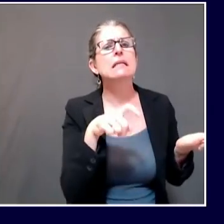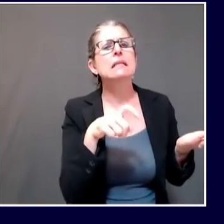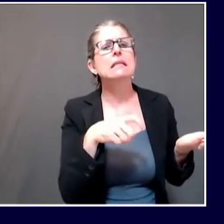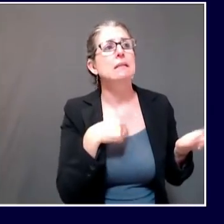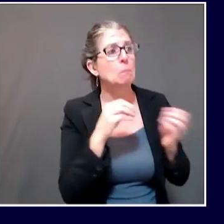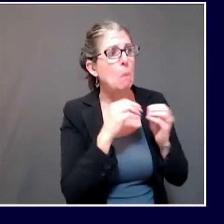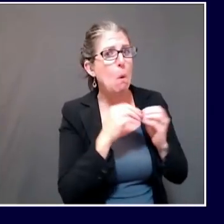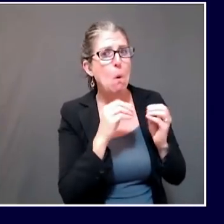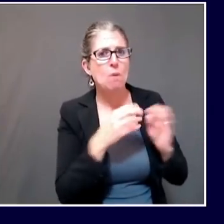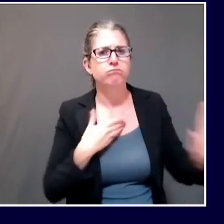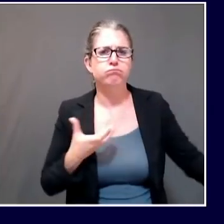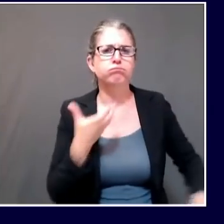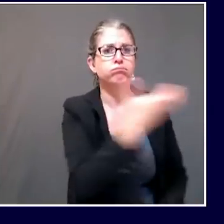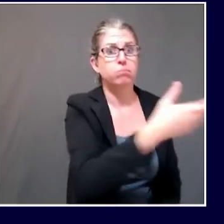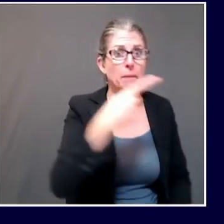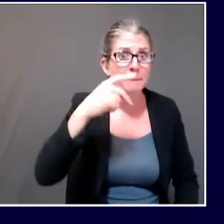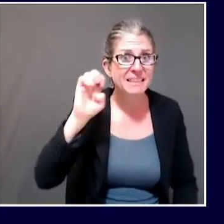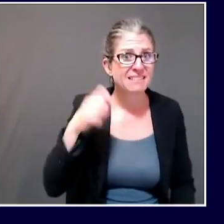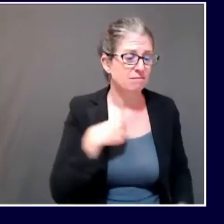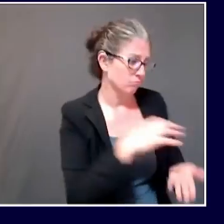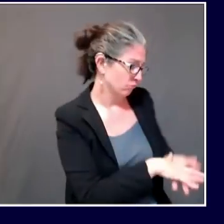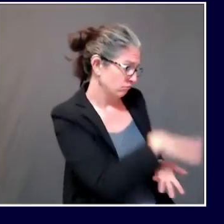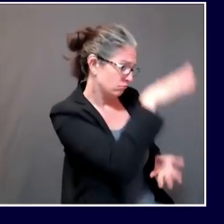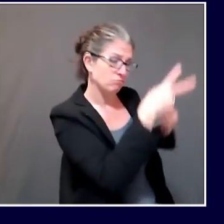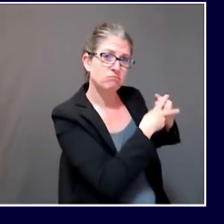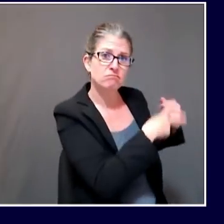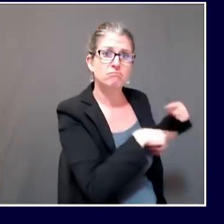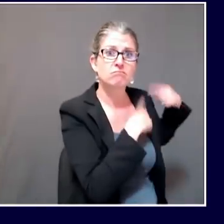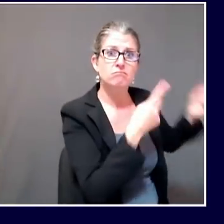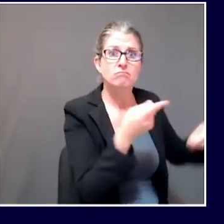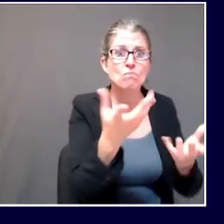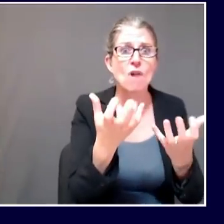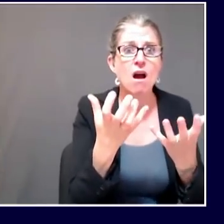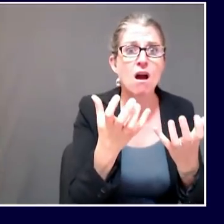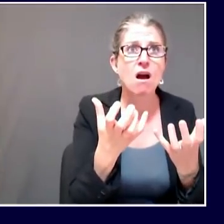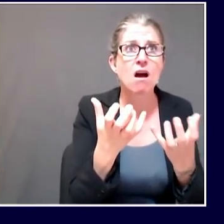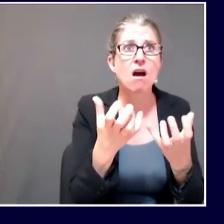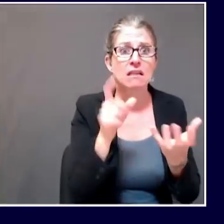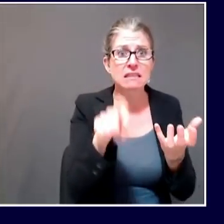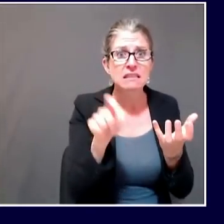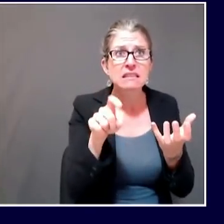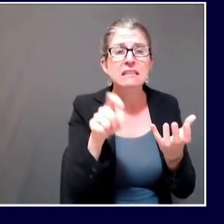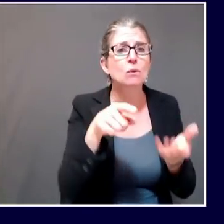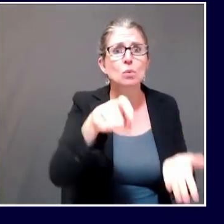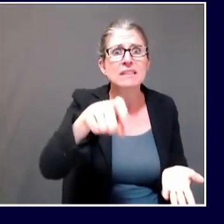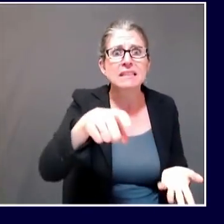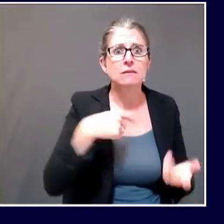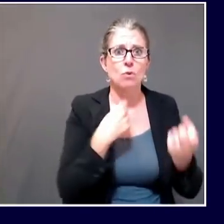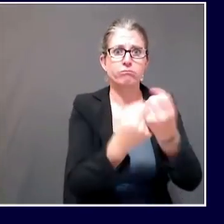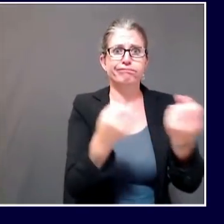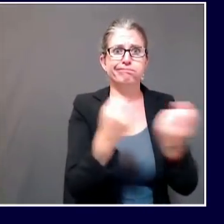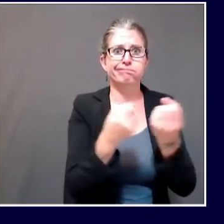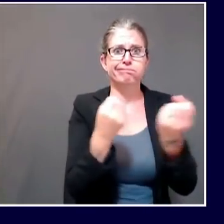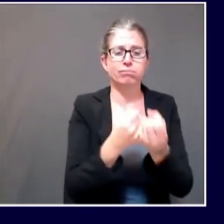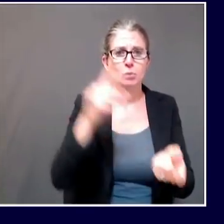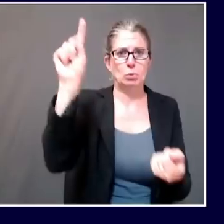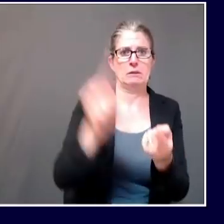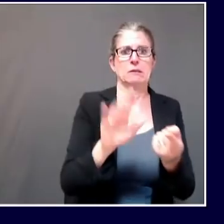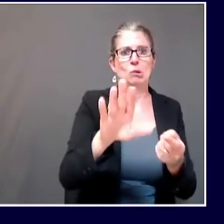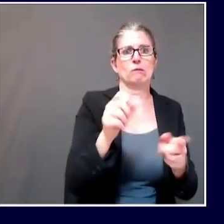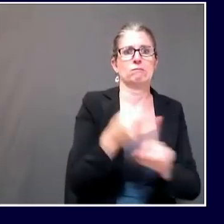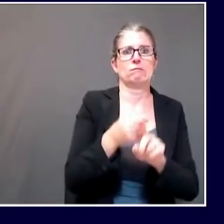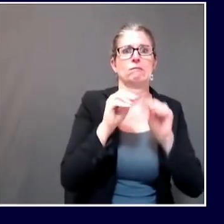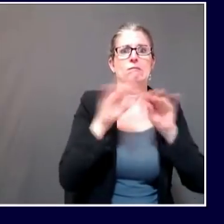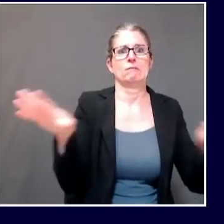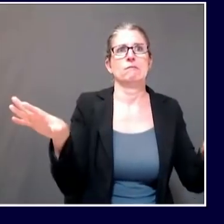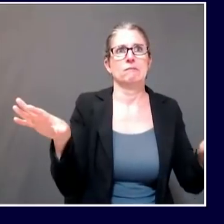Do you have resource requests for the state of Maine? And if what they need in order to engage or furnish masking, to